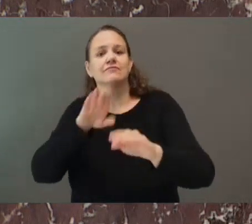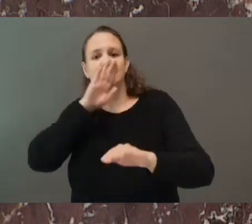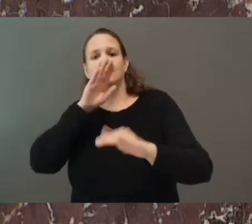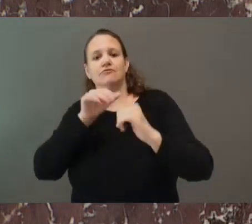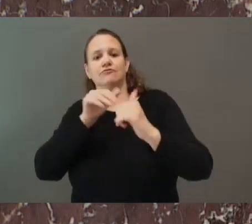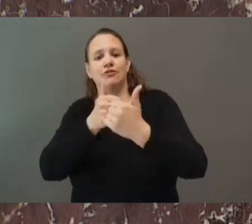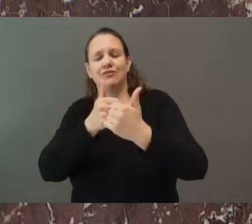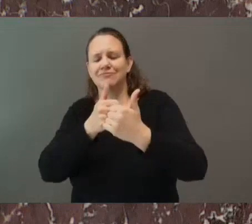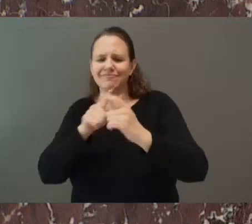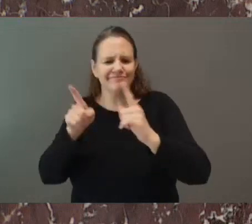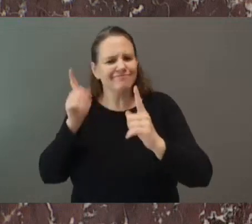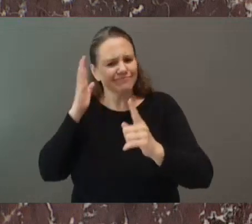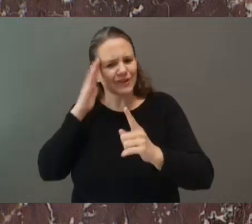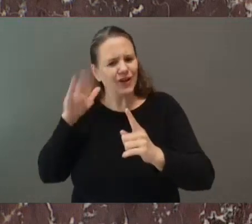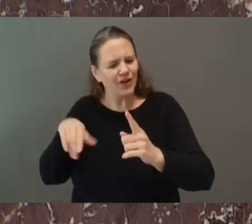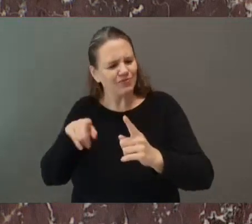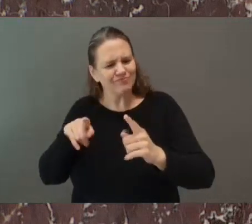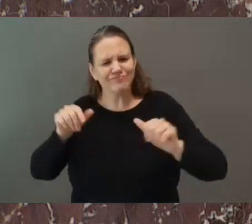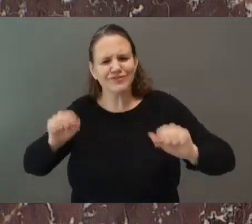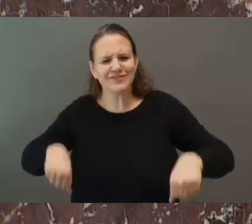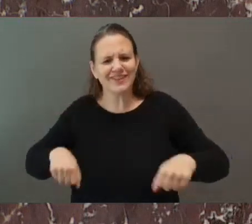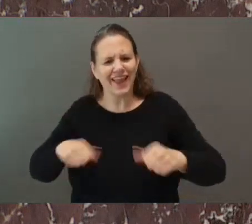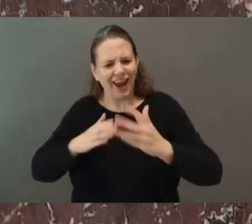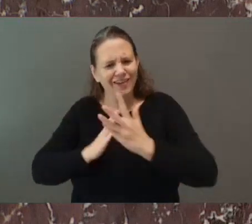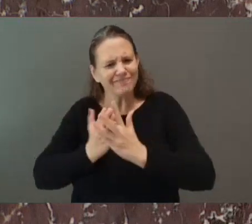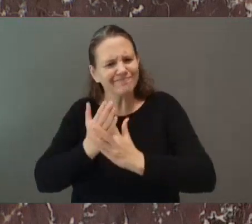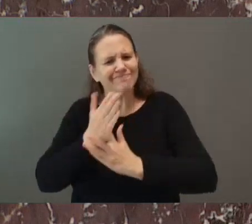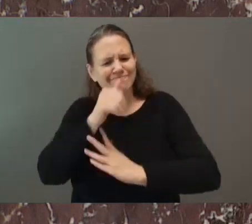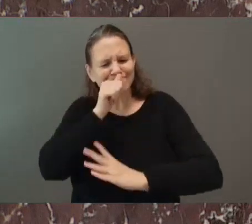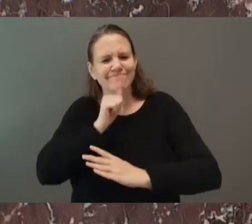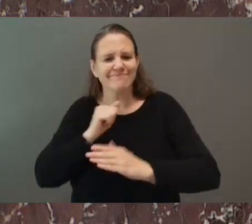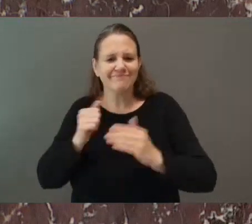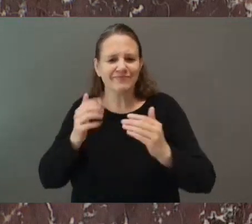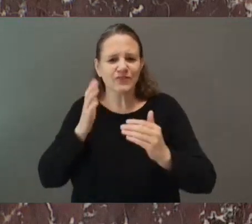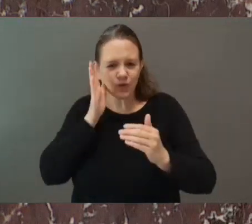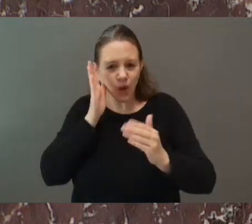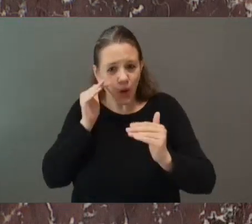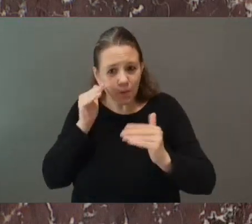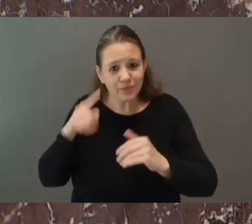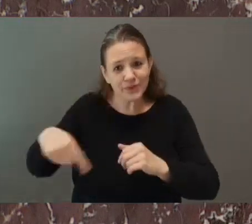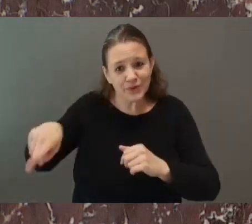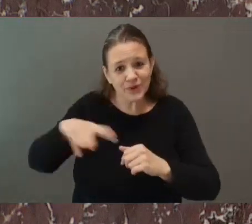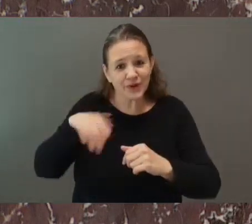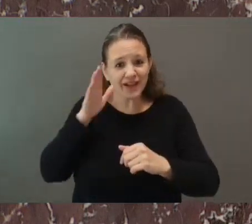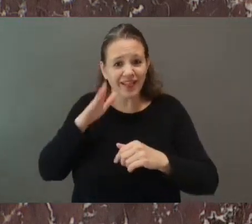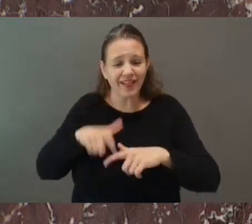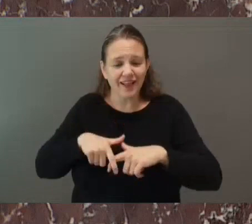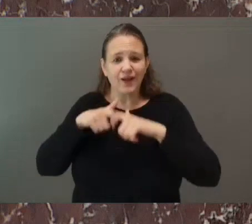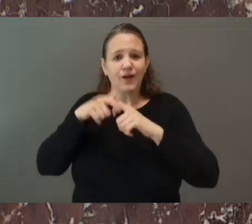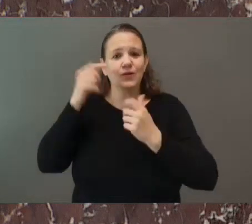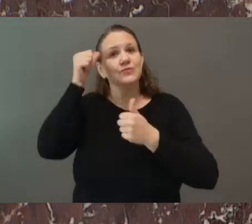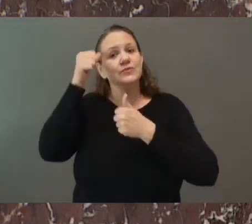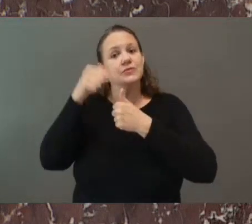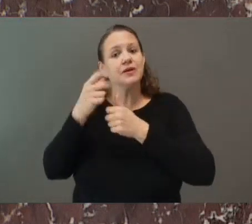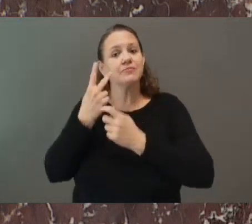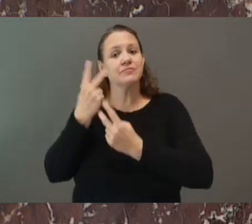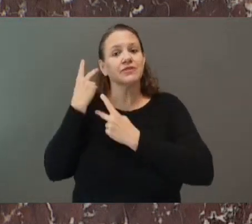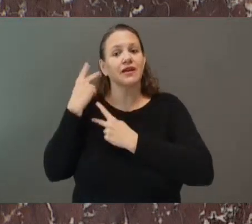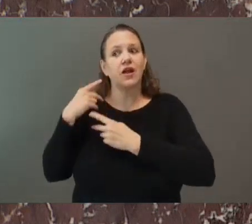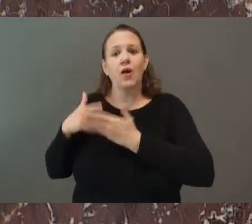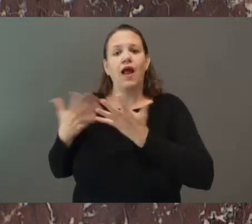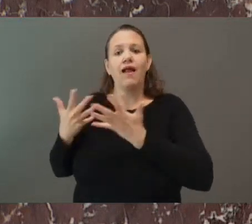you take a moment to reflect on those who helped you to get to where you are. Your families, friends, guidance,